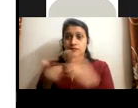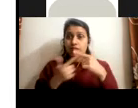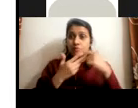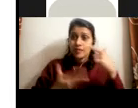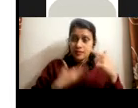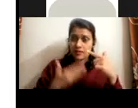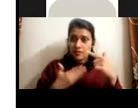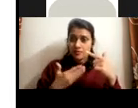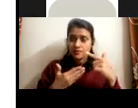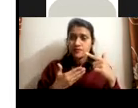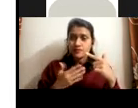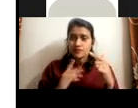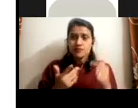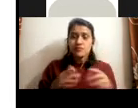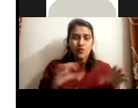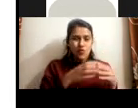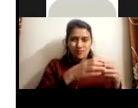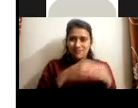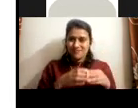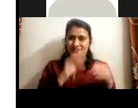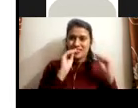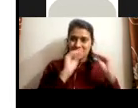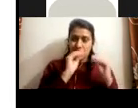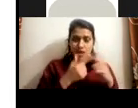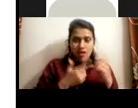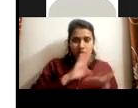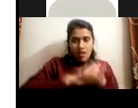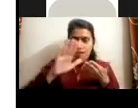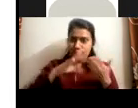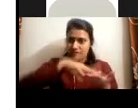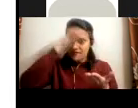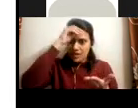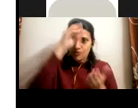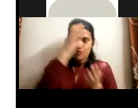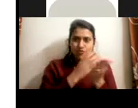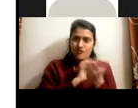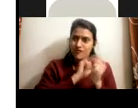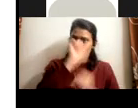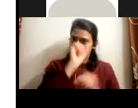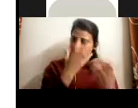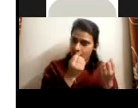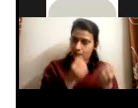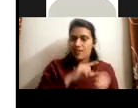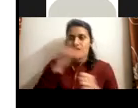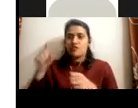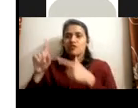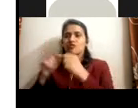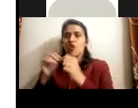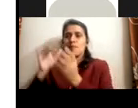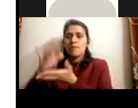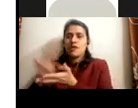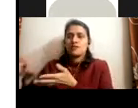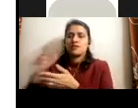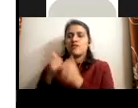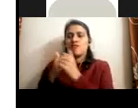training, happens? They say, okay, if I come here and I finish this training and I get this score, I will get a job in X, Y, Z company.